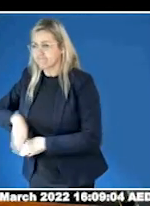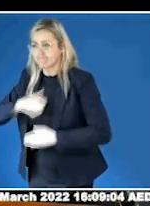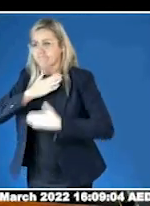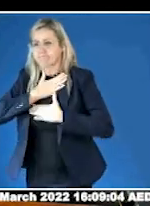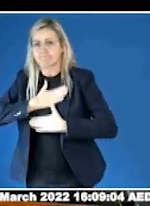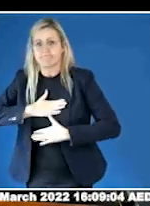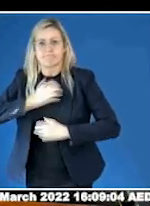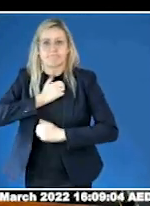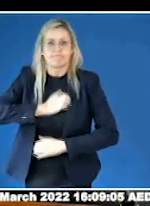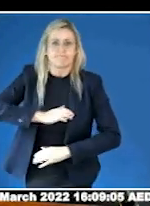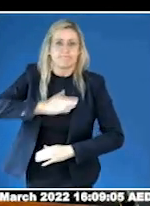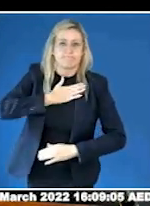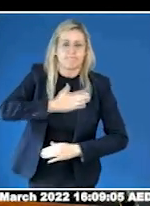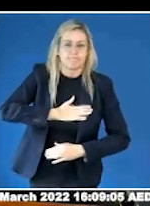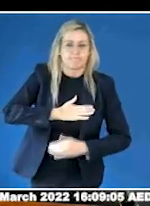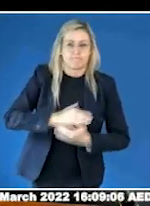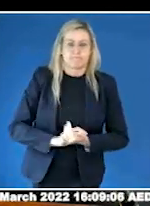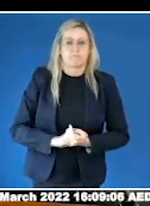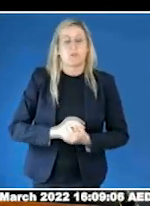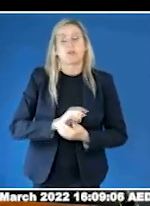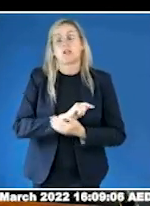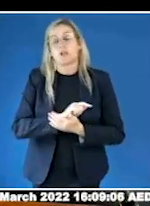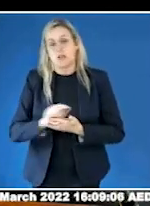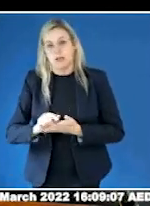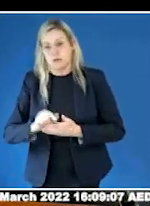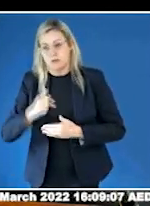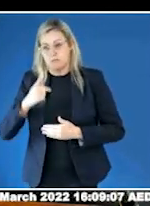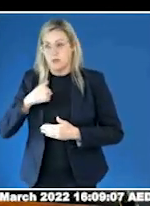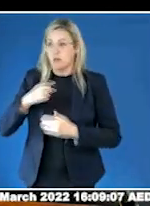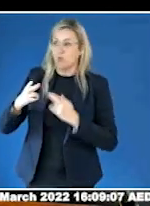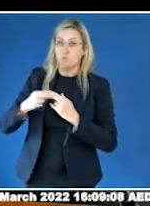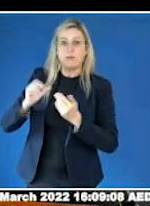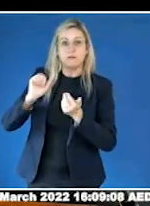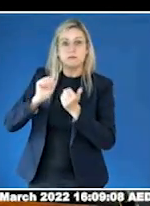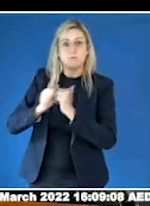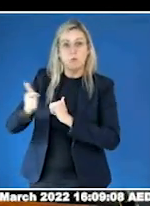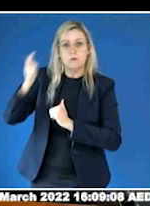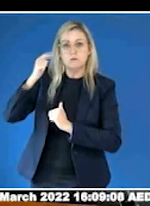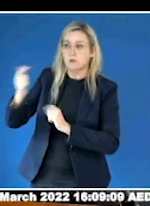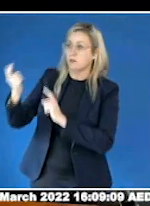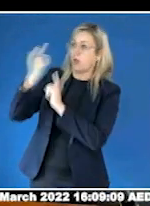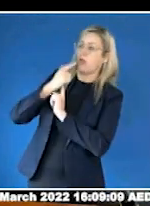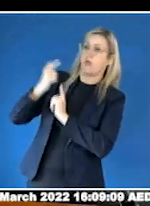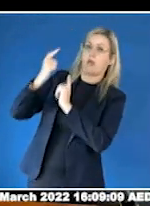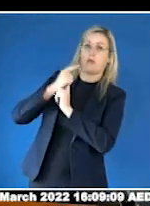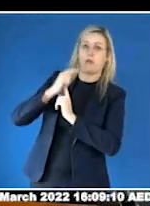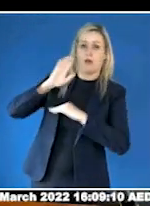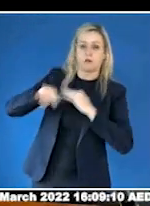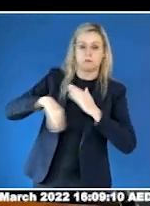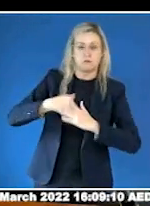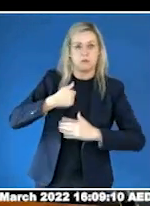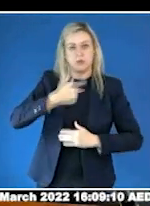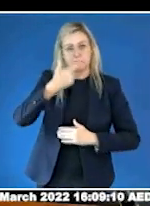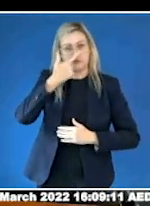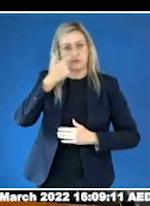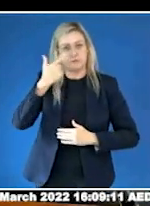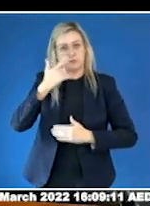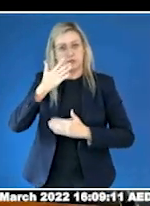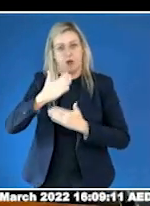At the age 17 and a half, I finally broke away from my long-term abuser and went on to have a seemingly successful life to those on the outside.